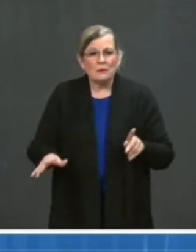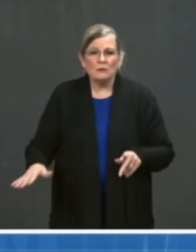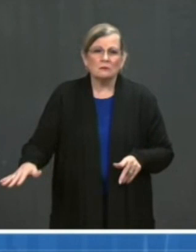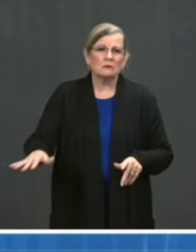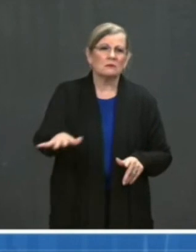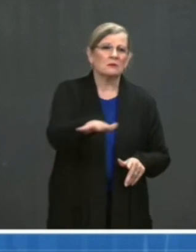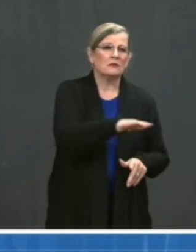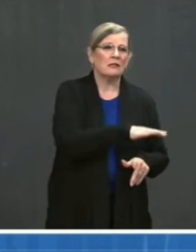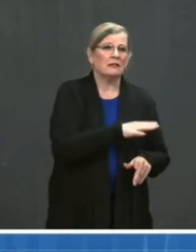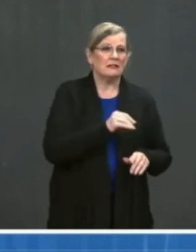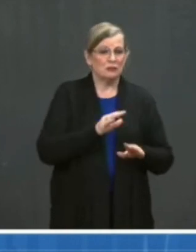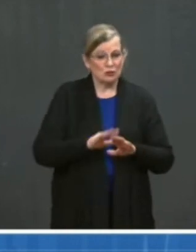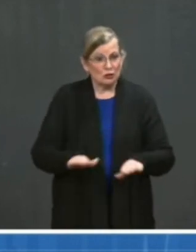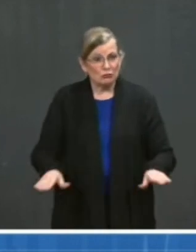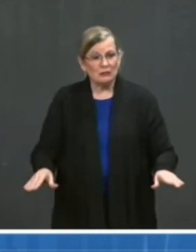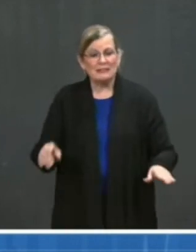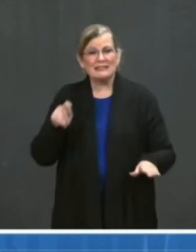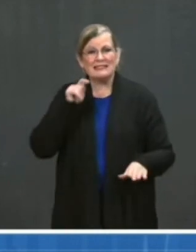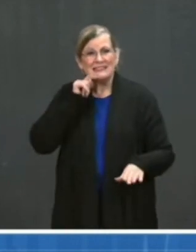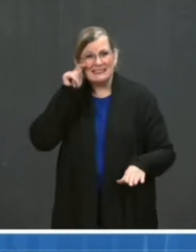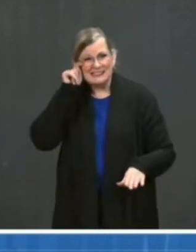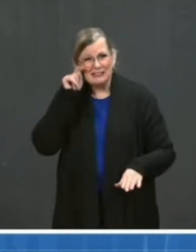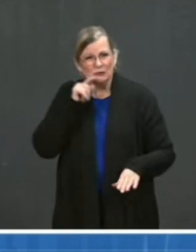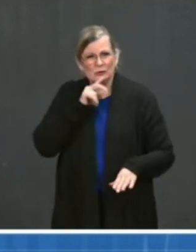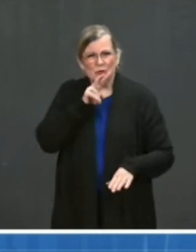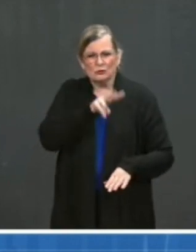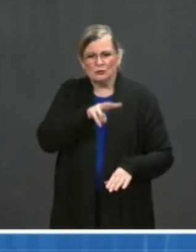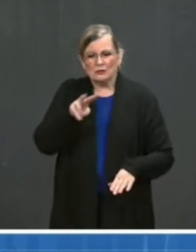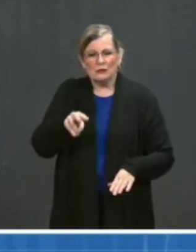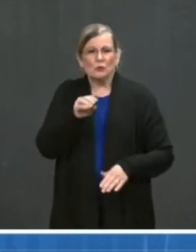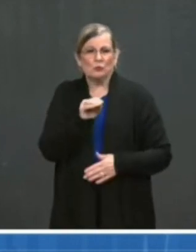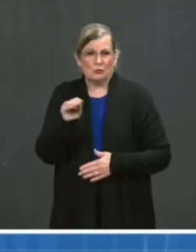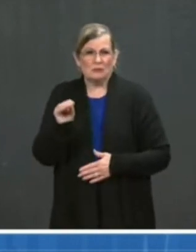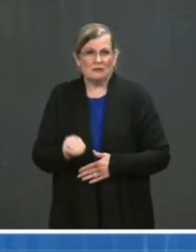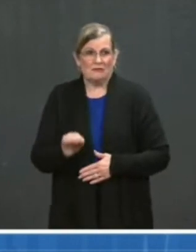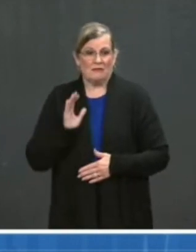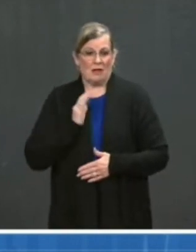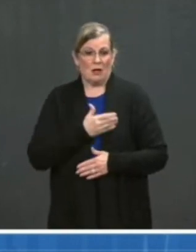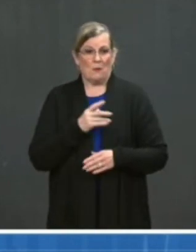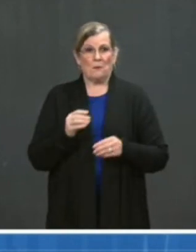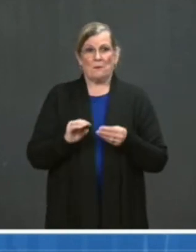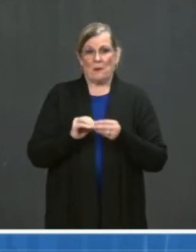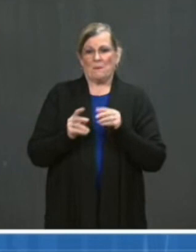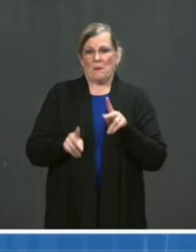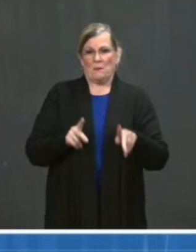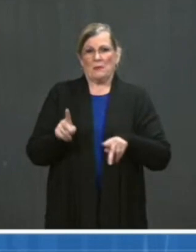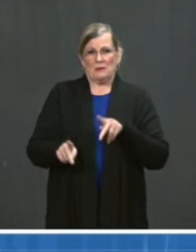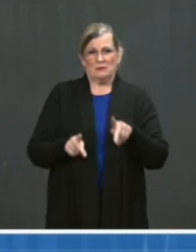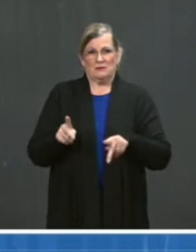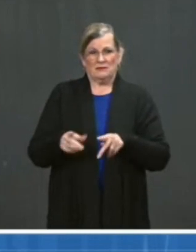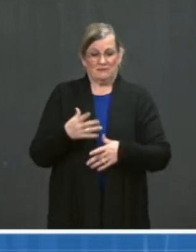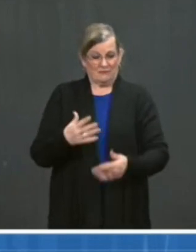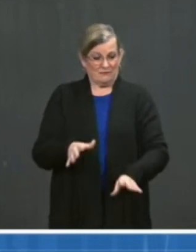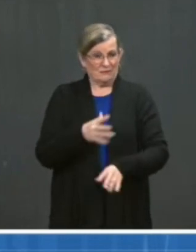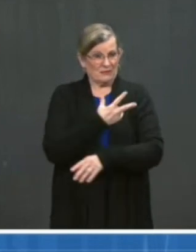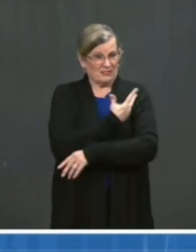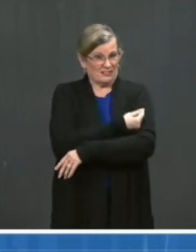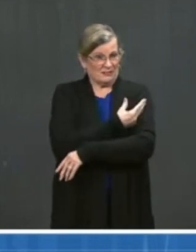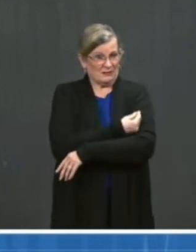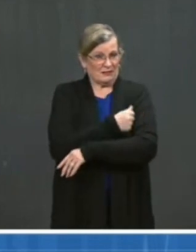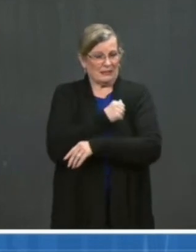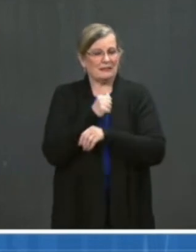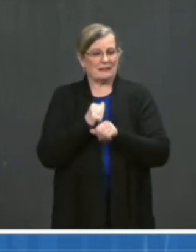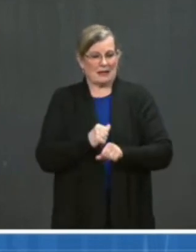population. And emerging data suggests that vaccination can prevent asymptomatic coverage. We're doing further